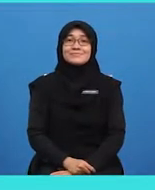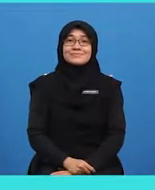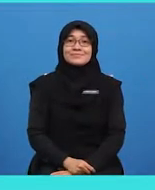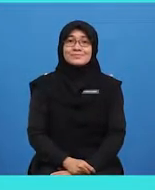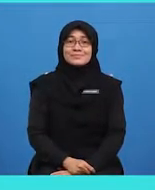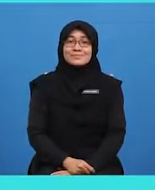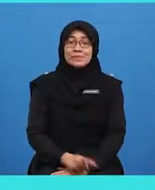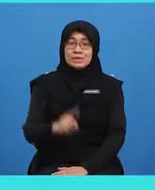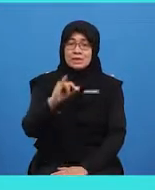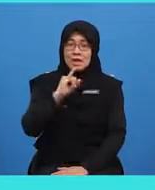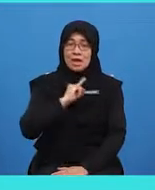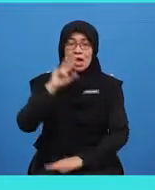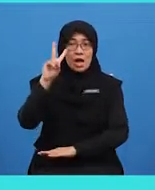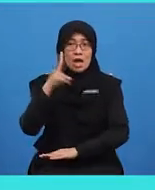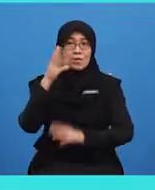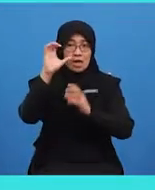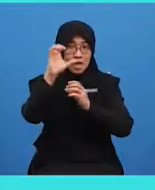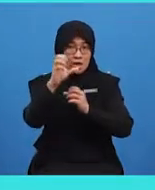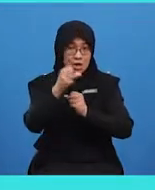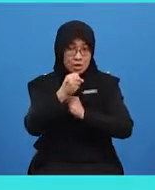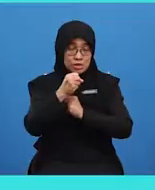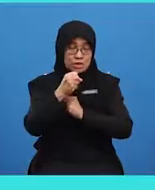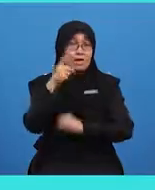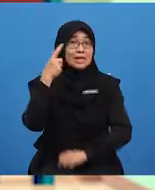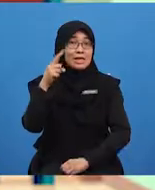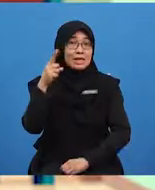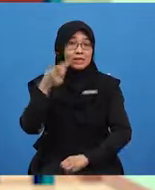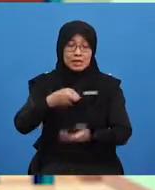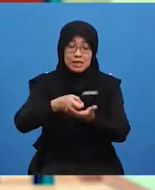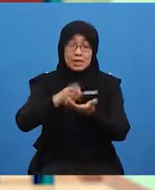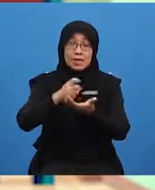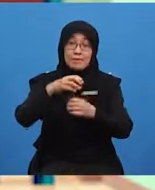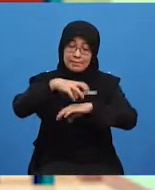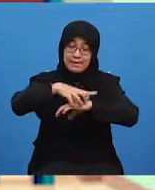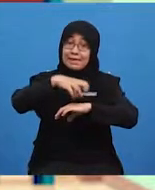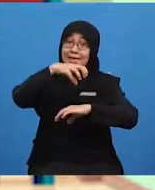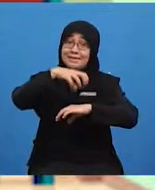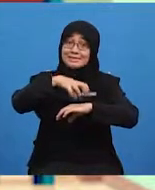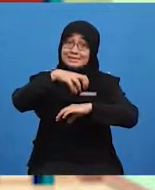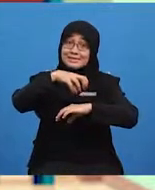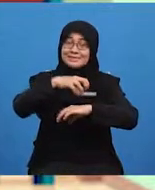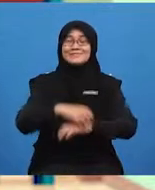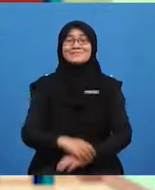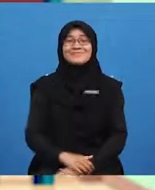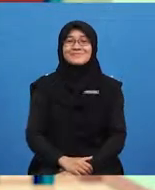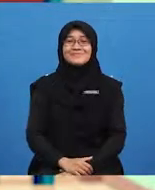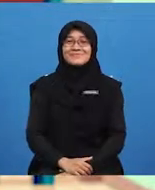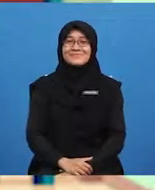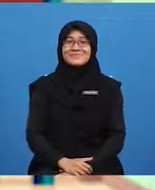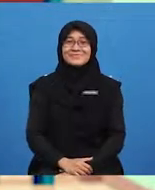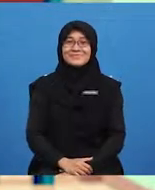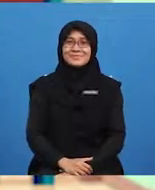I've got 11 cupcakes. Wow! That's a lot.